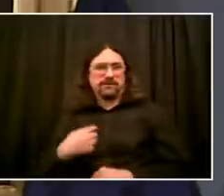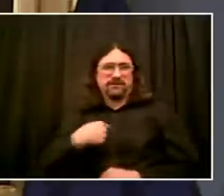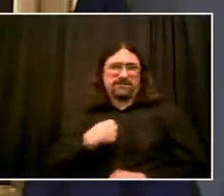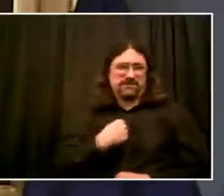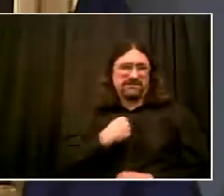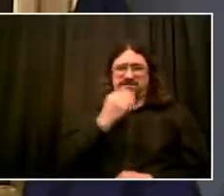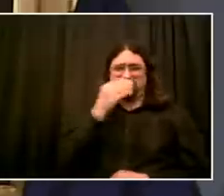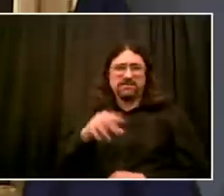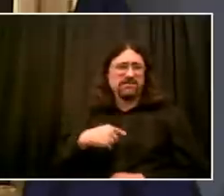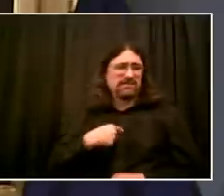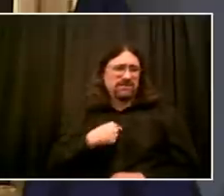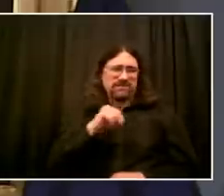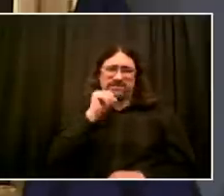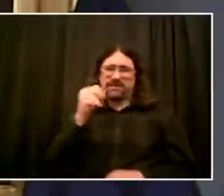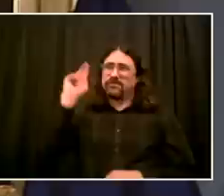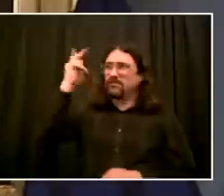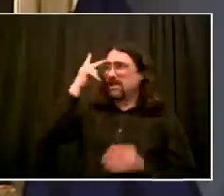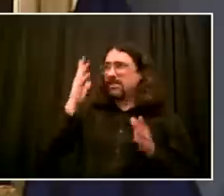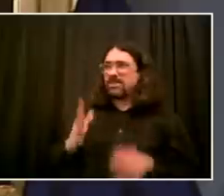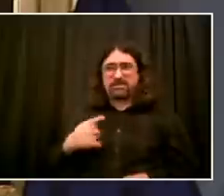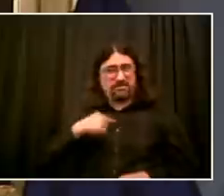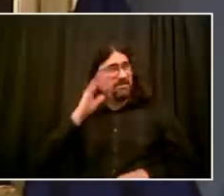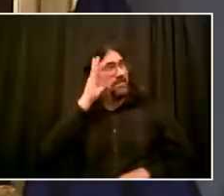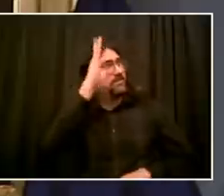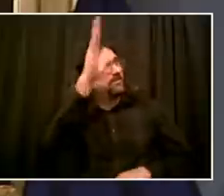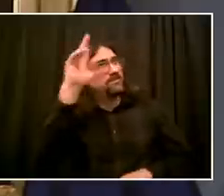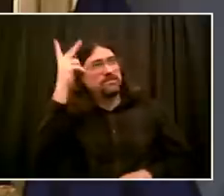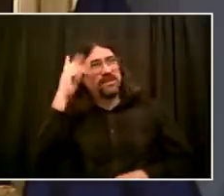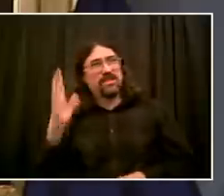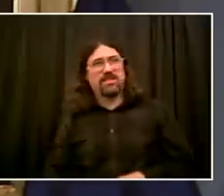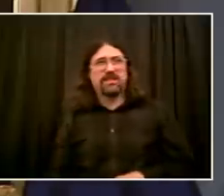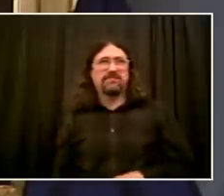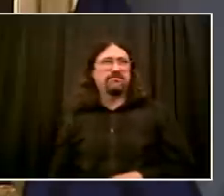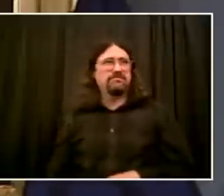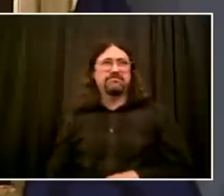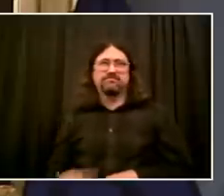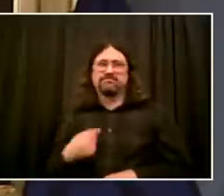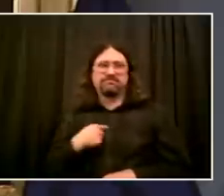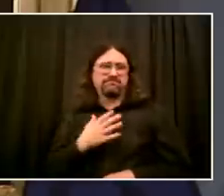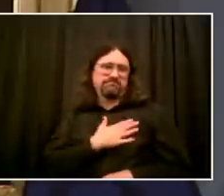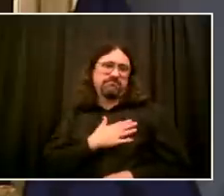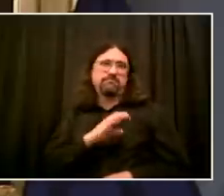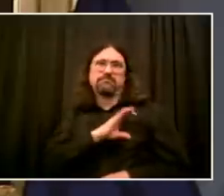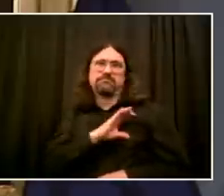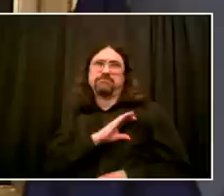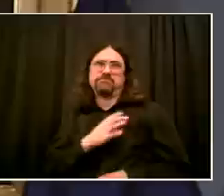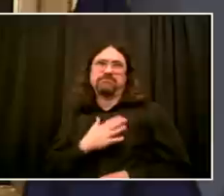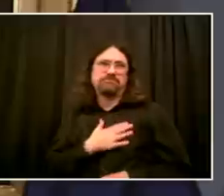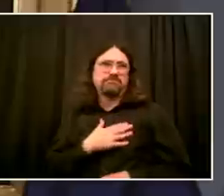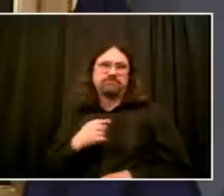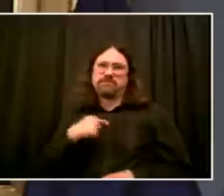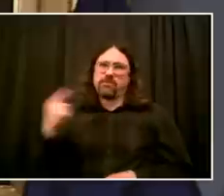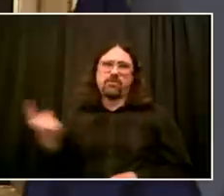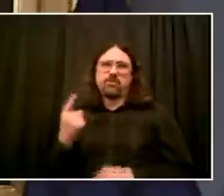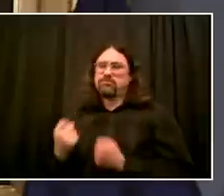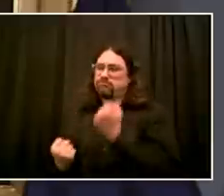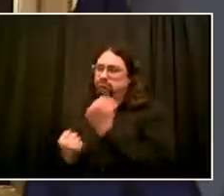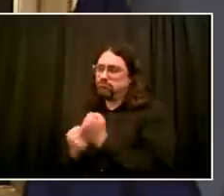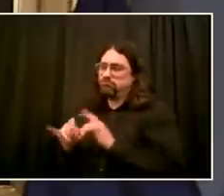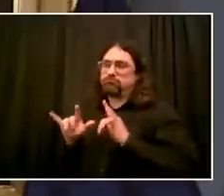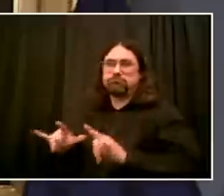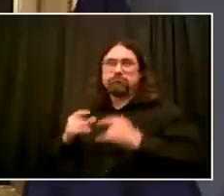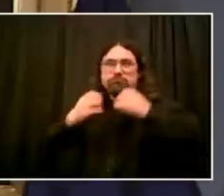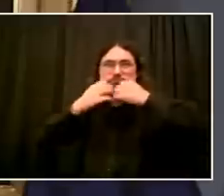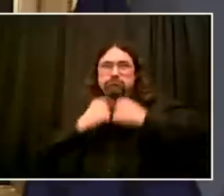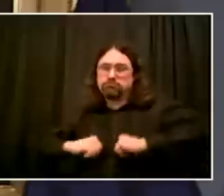to defend the cops when I think the cops need to be defended. I'm also going to criticize and hold them accountable. And many may not